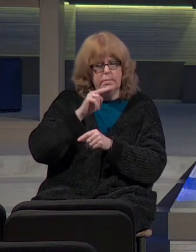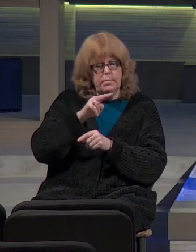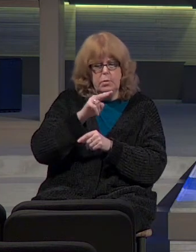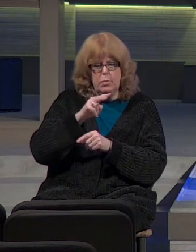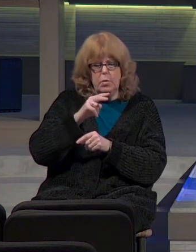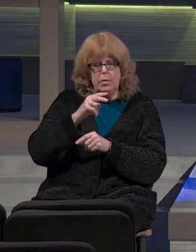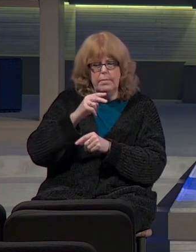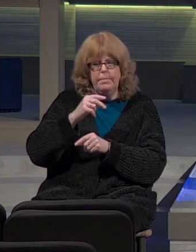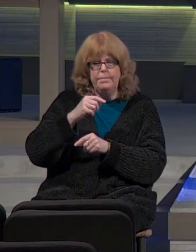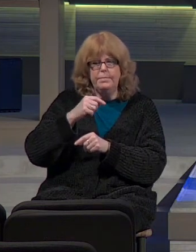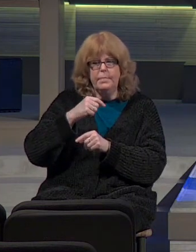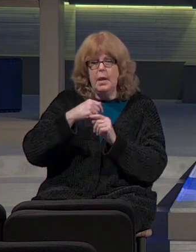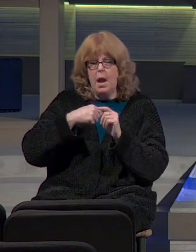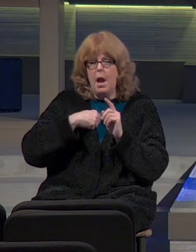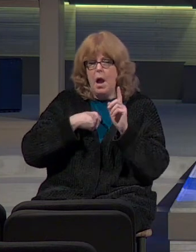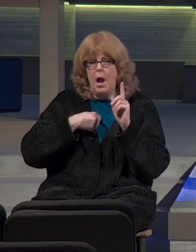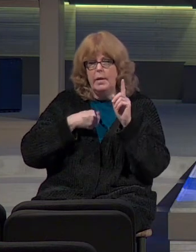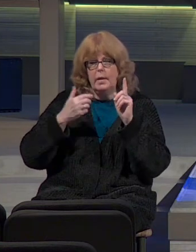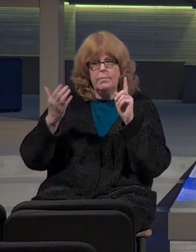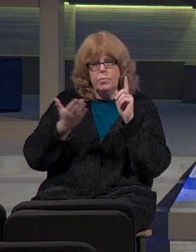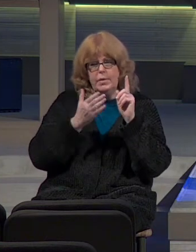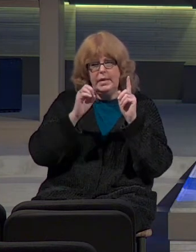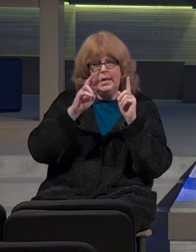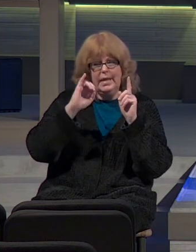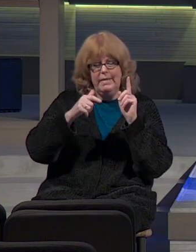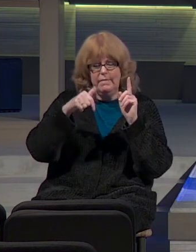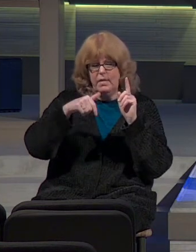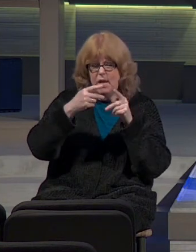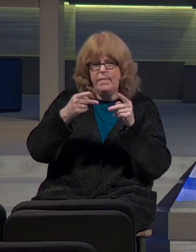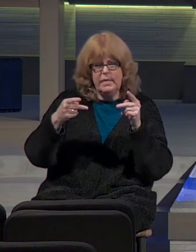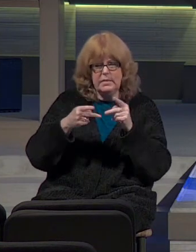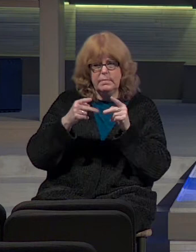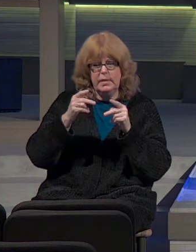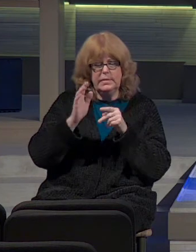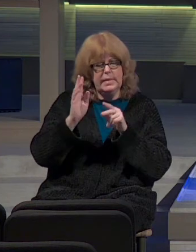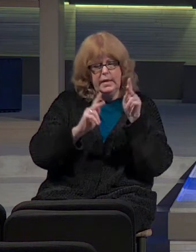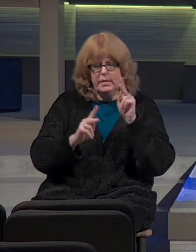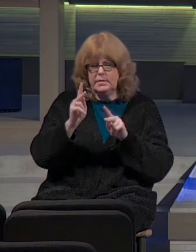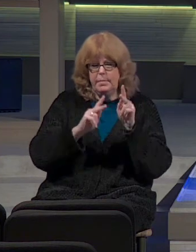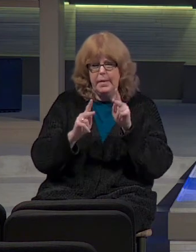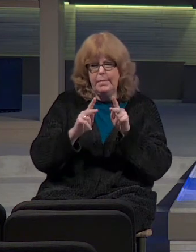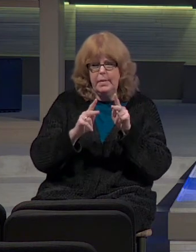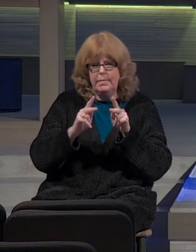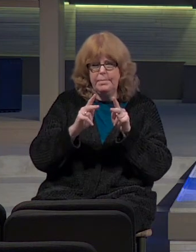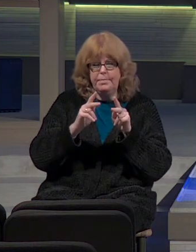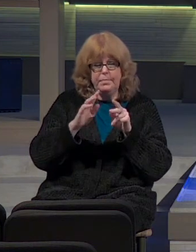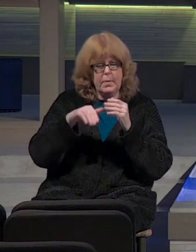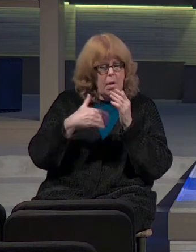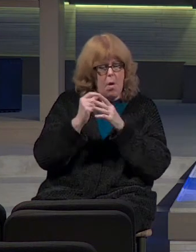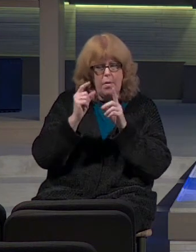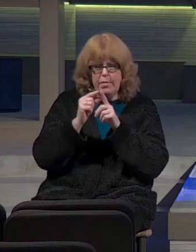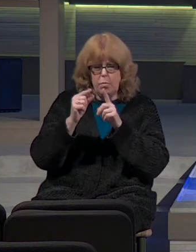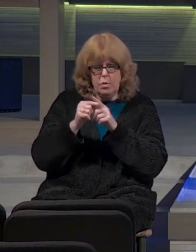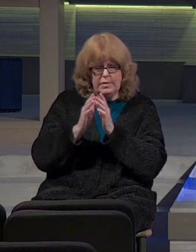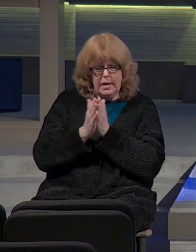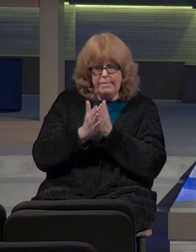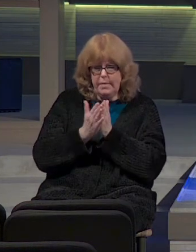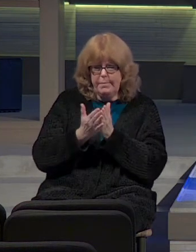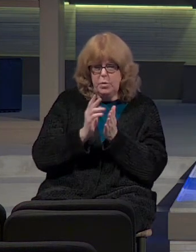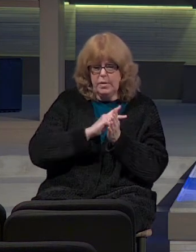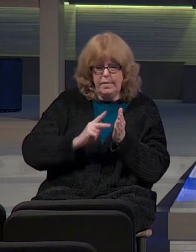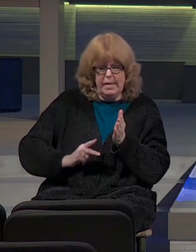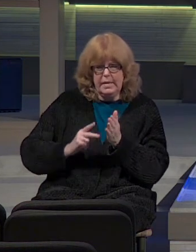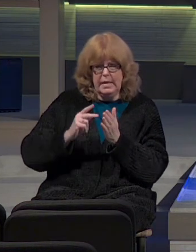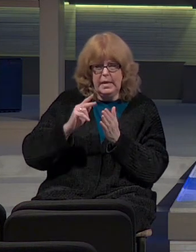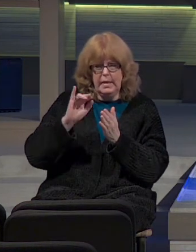am bringing evil on this place and on its inhabitants, even all the words of the book which the king of Judah